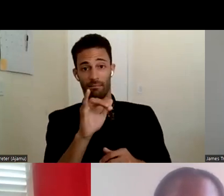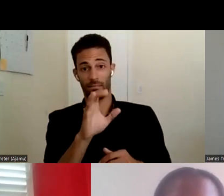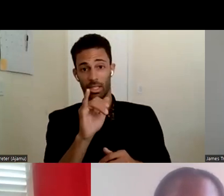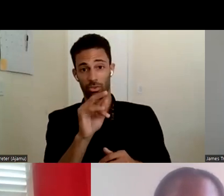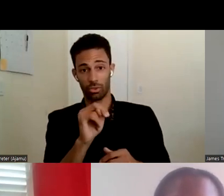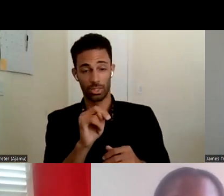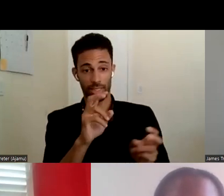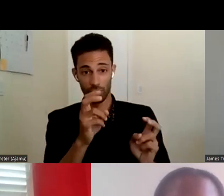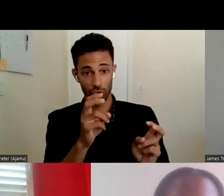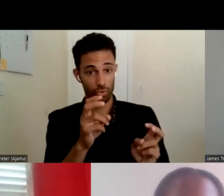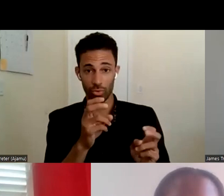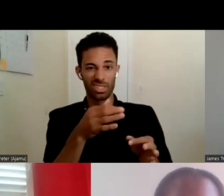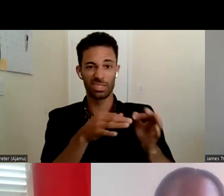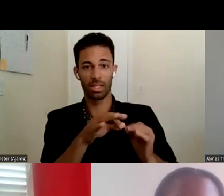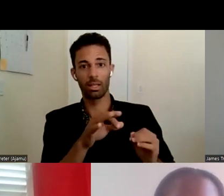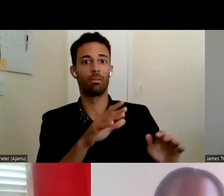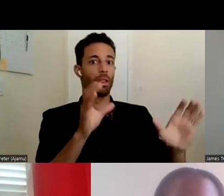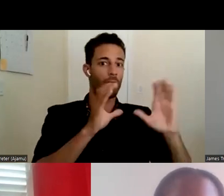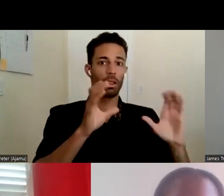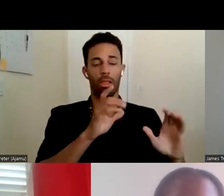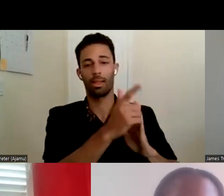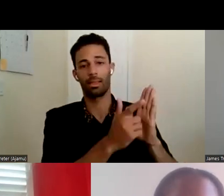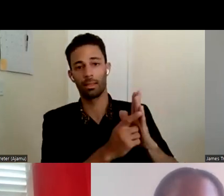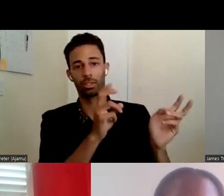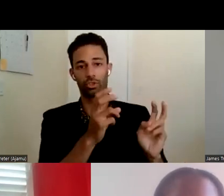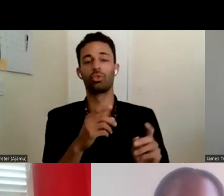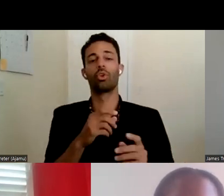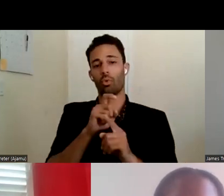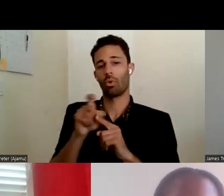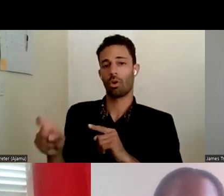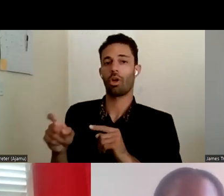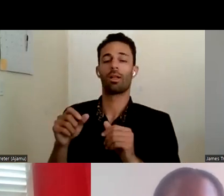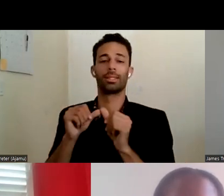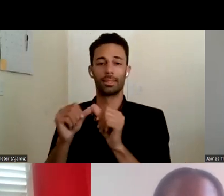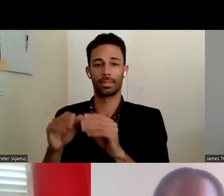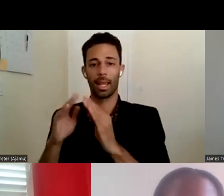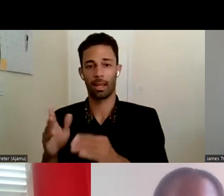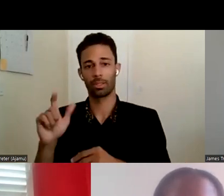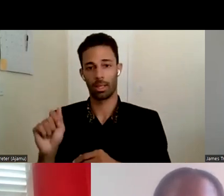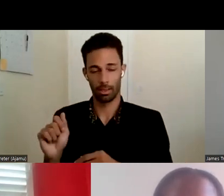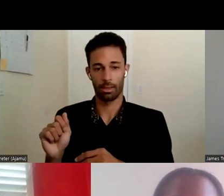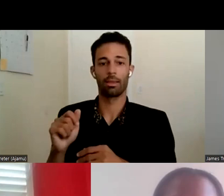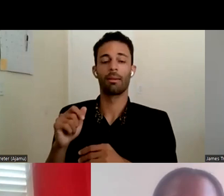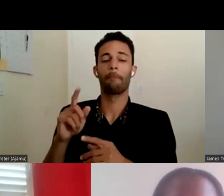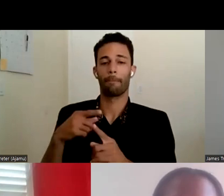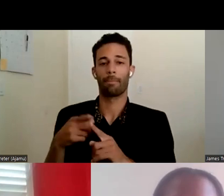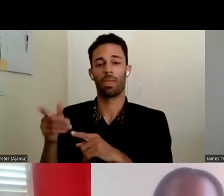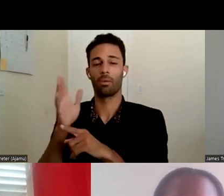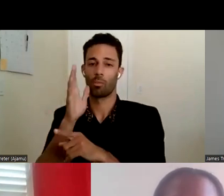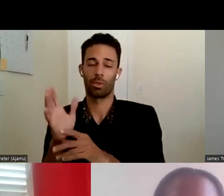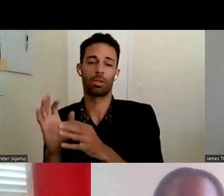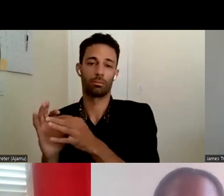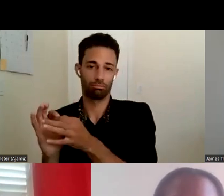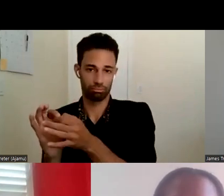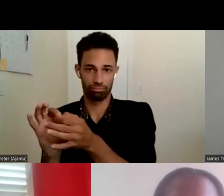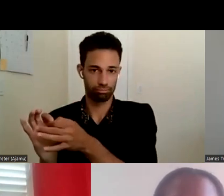can help you, you call Stay Housed LA and there, and you're assigned to a legal services. So we would look to make sure that connect Ted